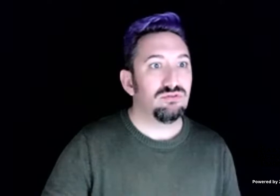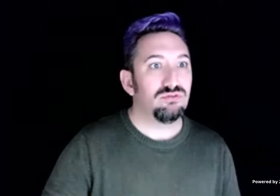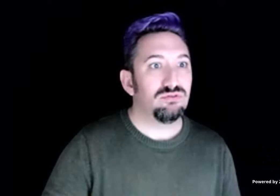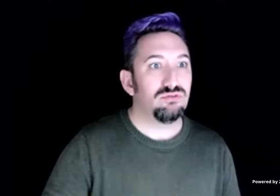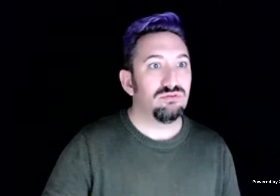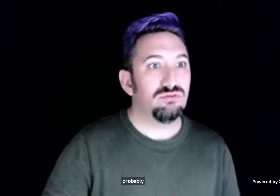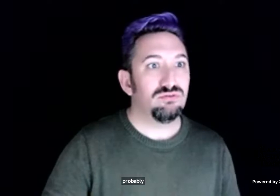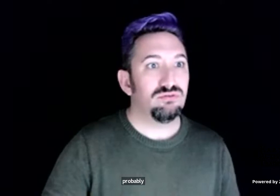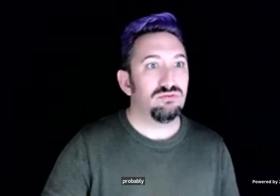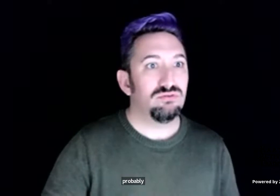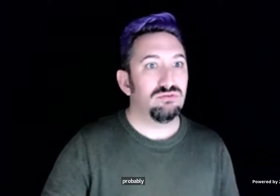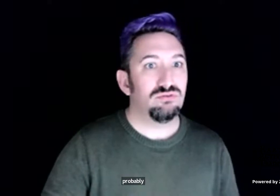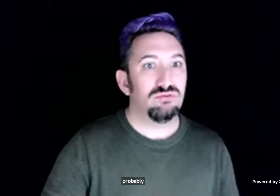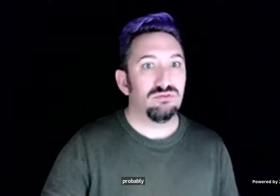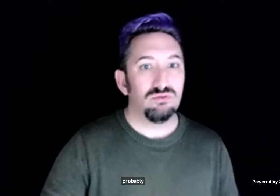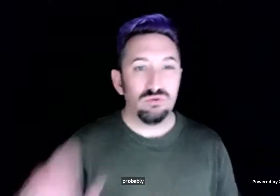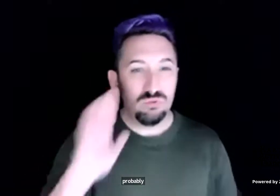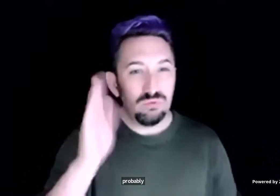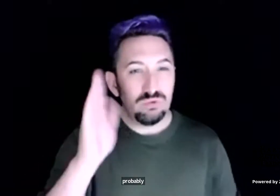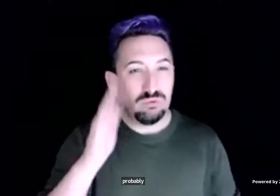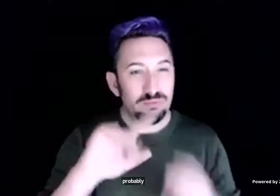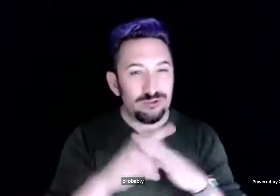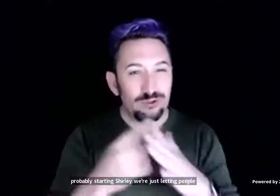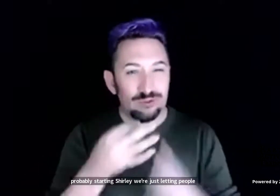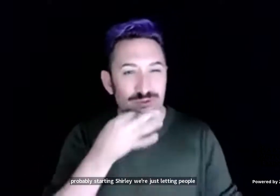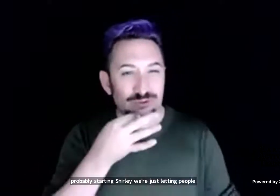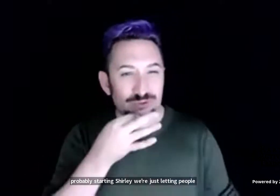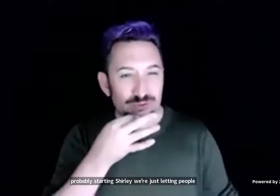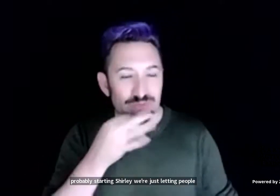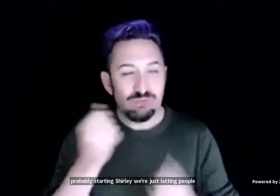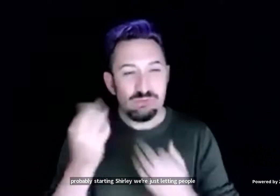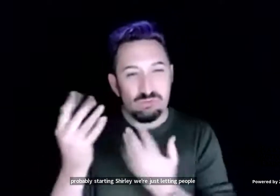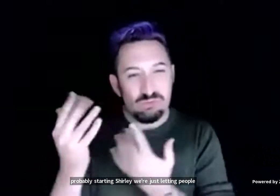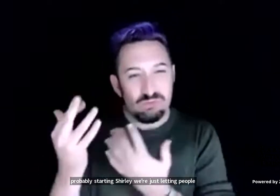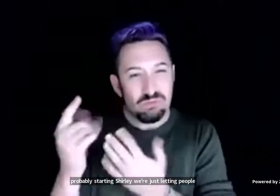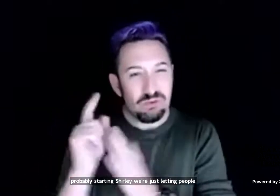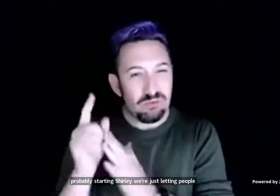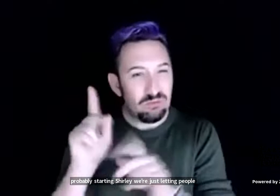We'll be starting shortly, we're just letting people join us for a couple moments here.